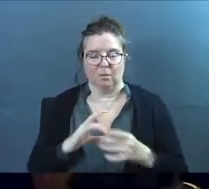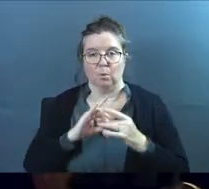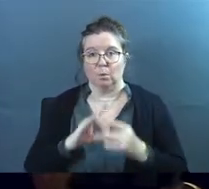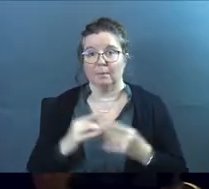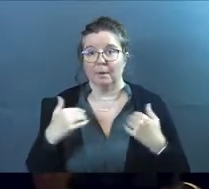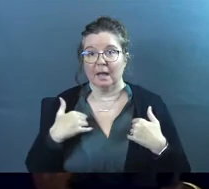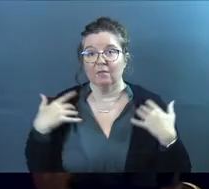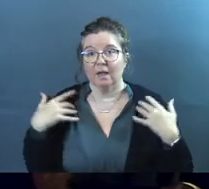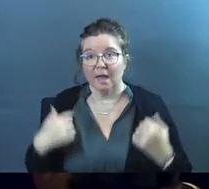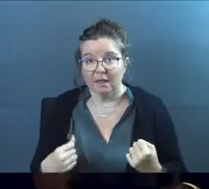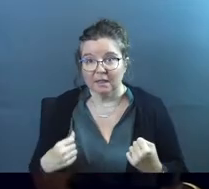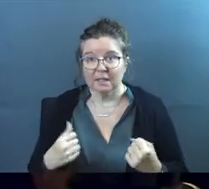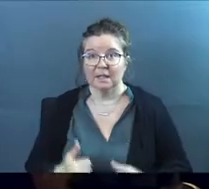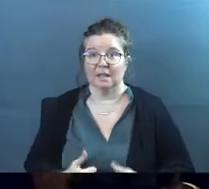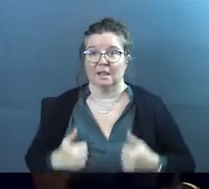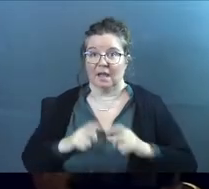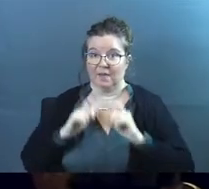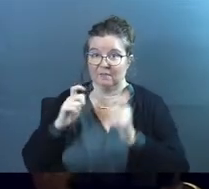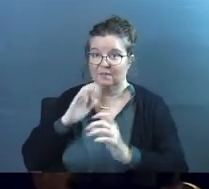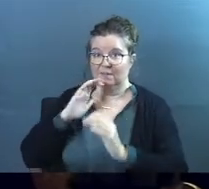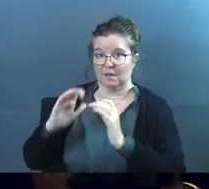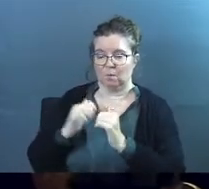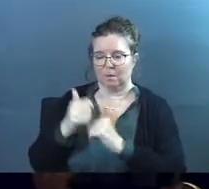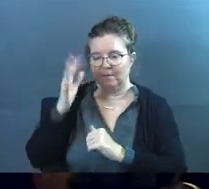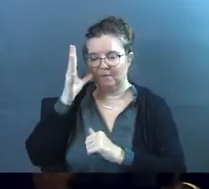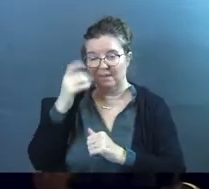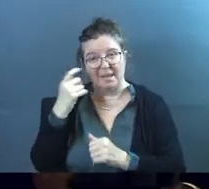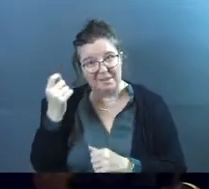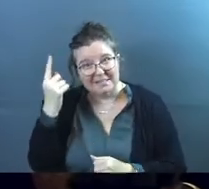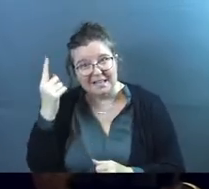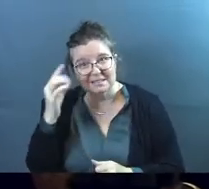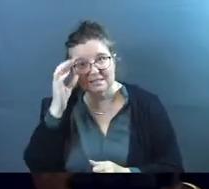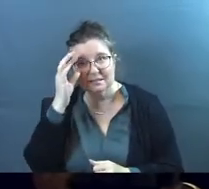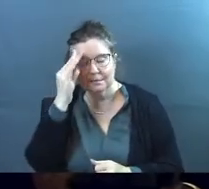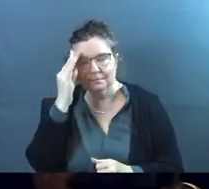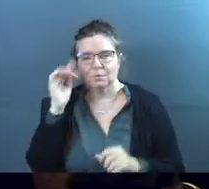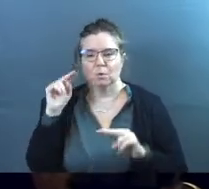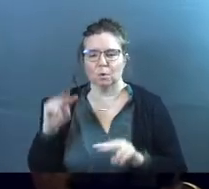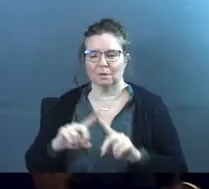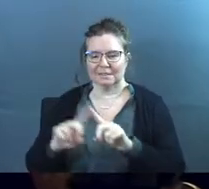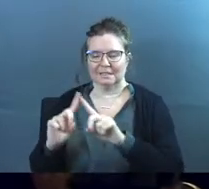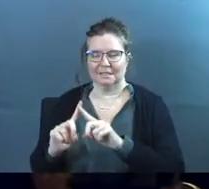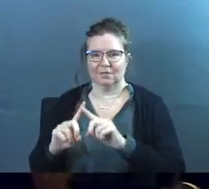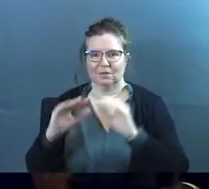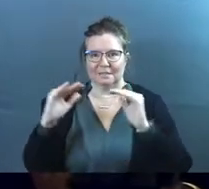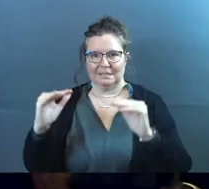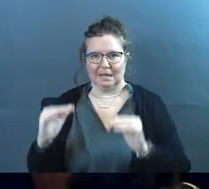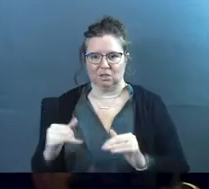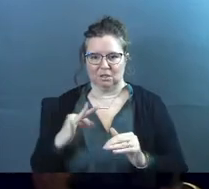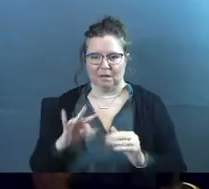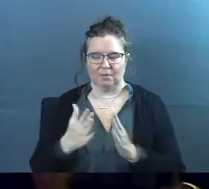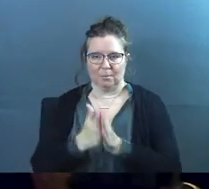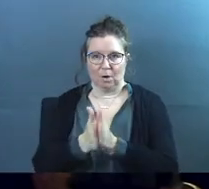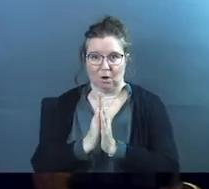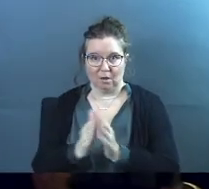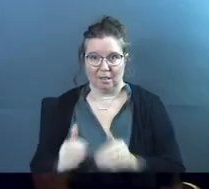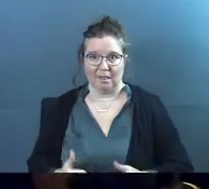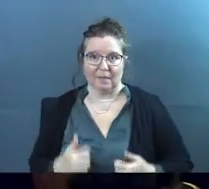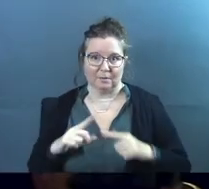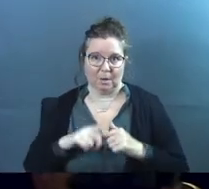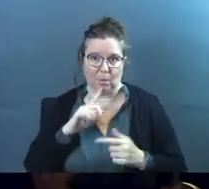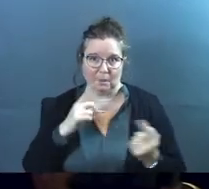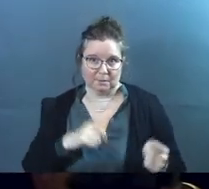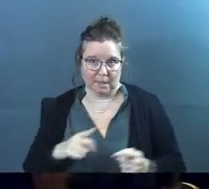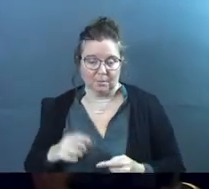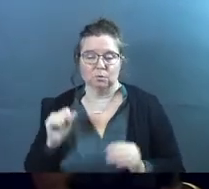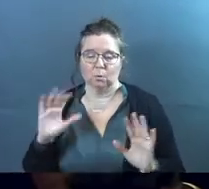relationship and have healthy, life-giving conversations with my father? Does that make sense? So we're going to look at these different stages of the prayer life, right? Depending on